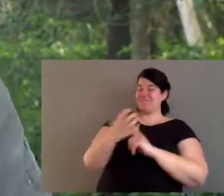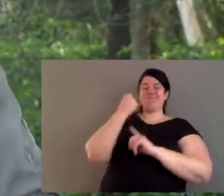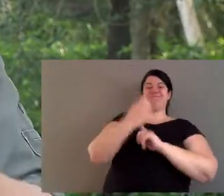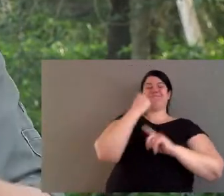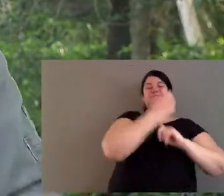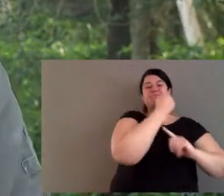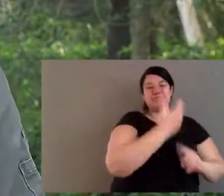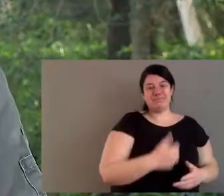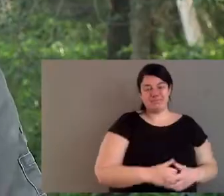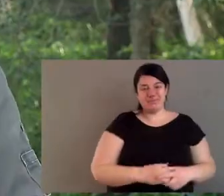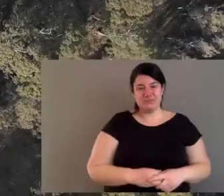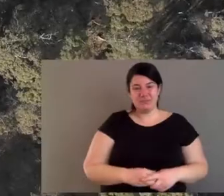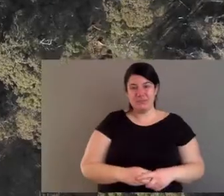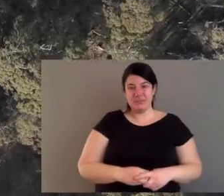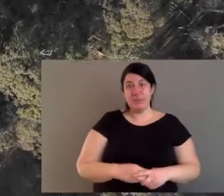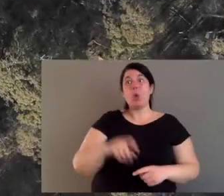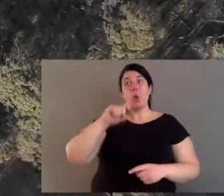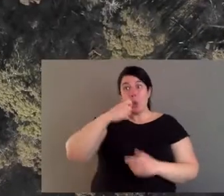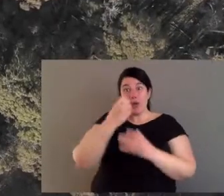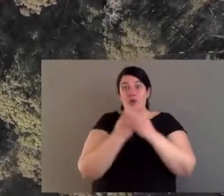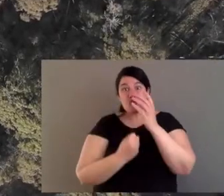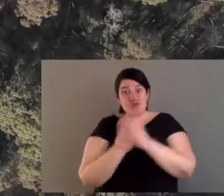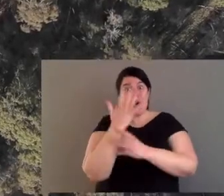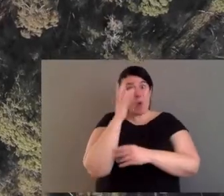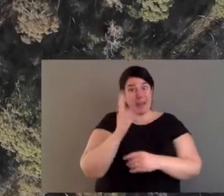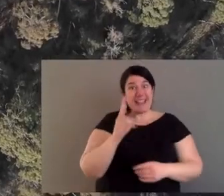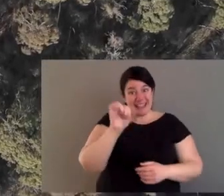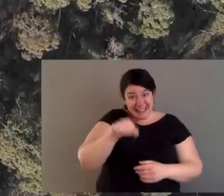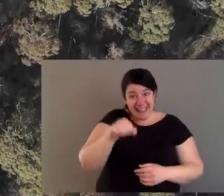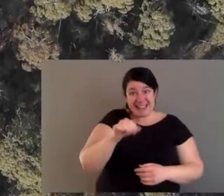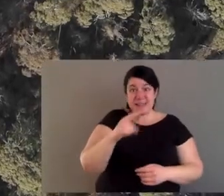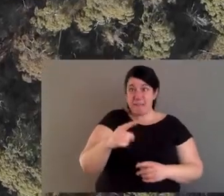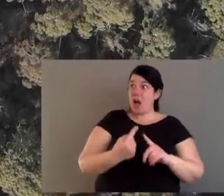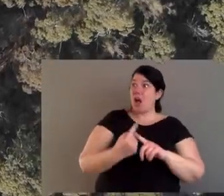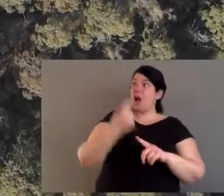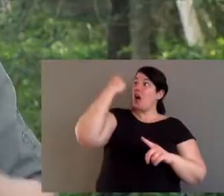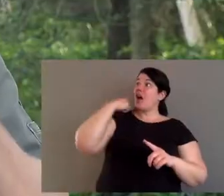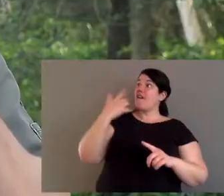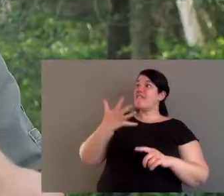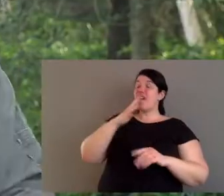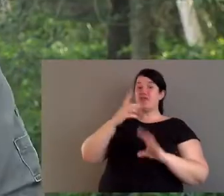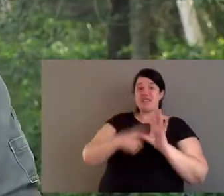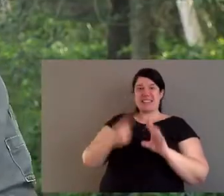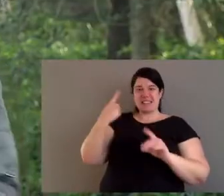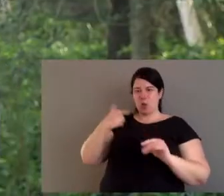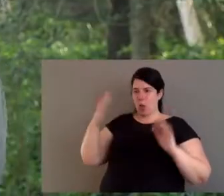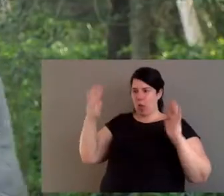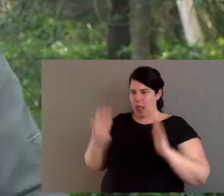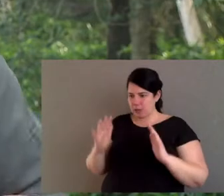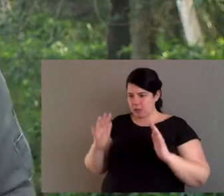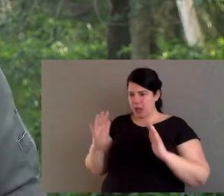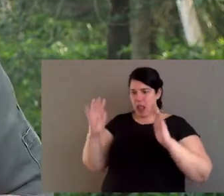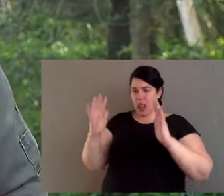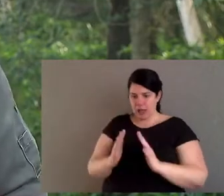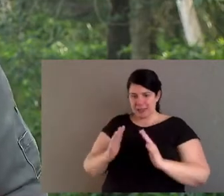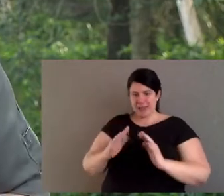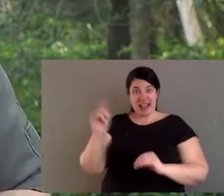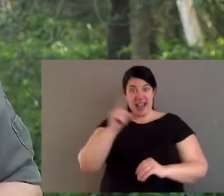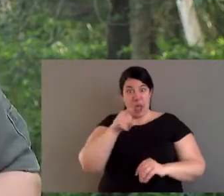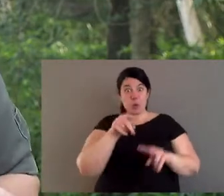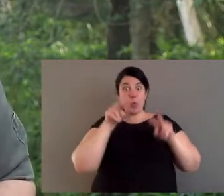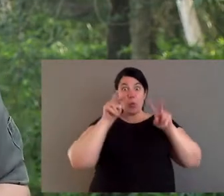is resilient, and it will come back. But my worry is that how it used to be 500 years ago